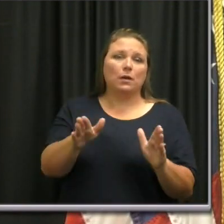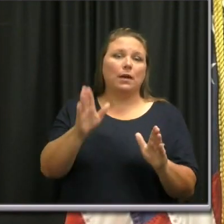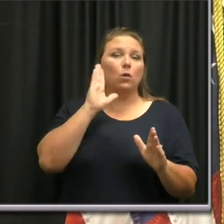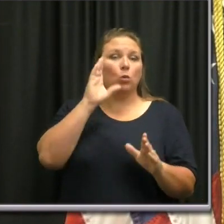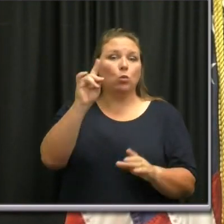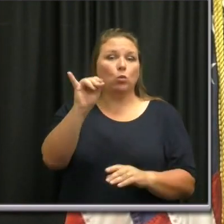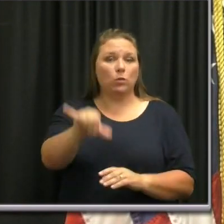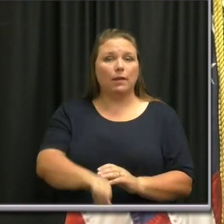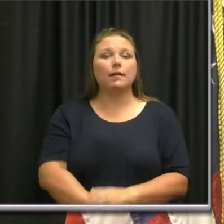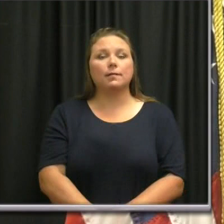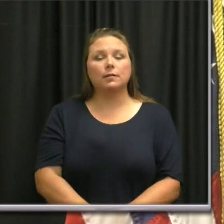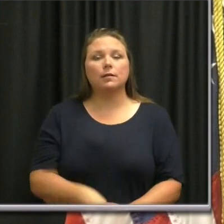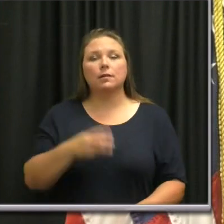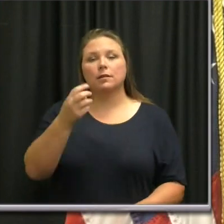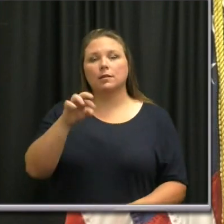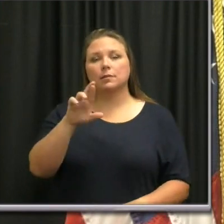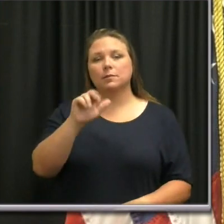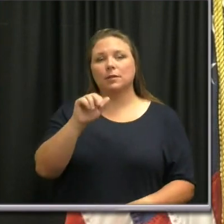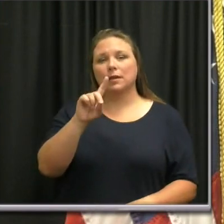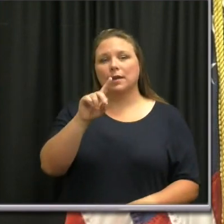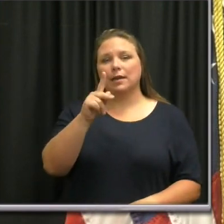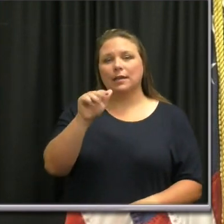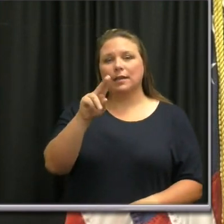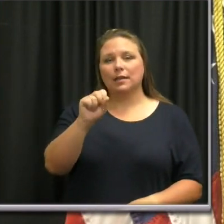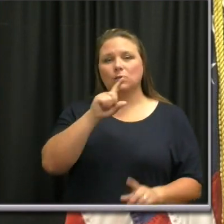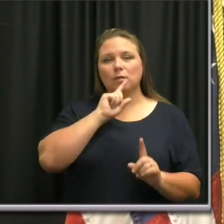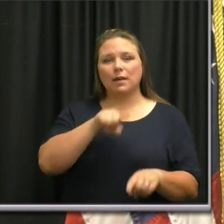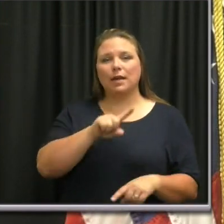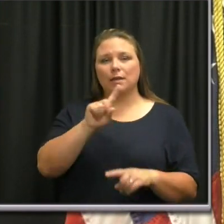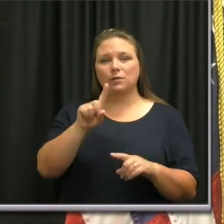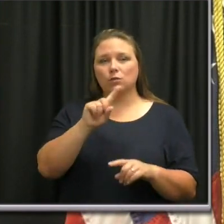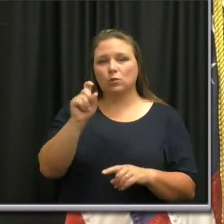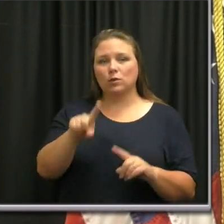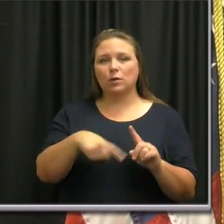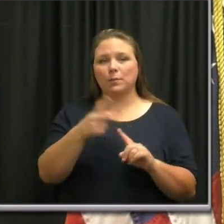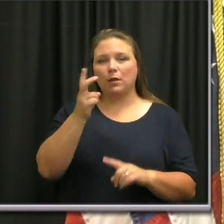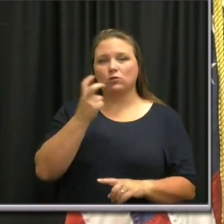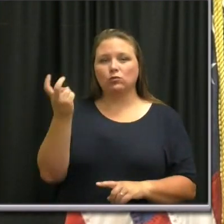so. And Mr. Atkins will answer the question about transportation.